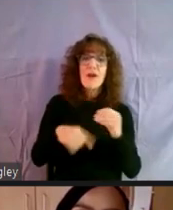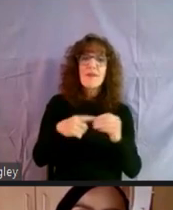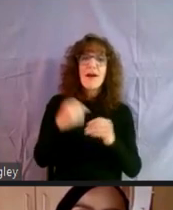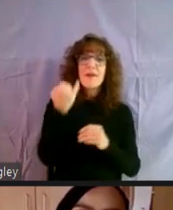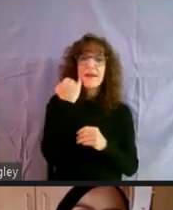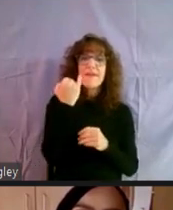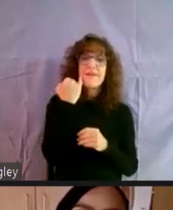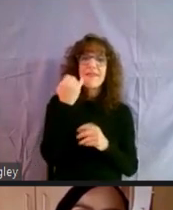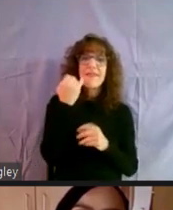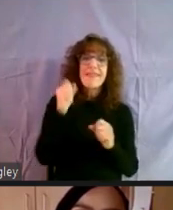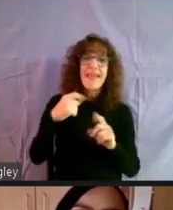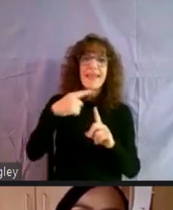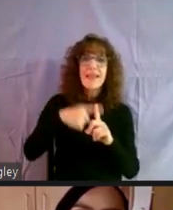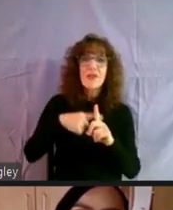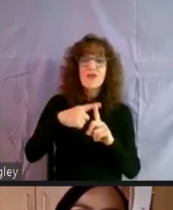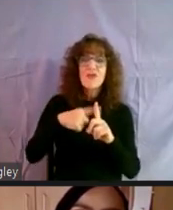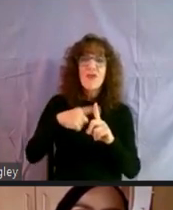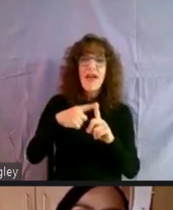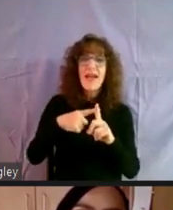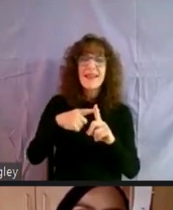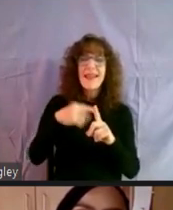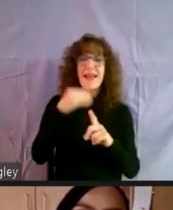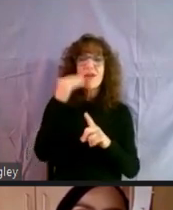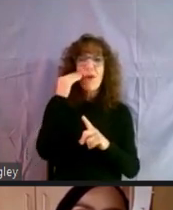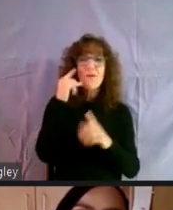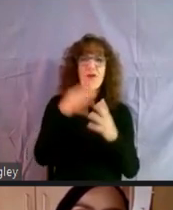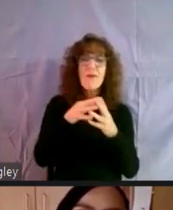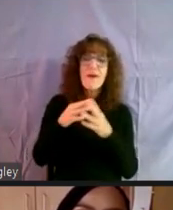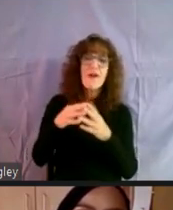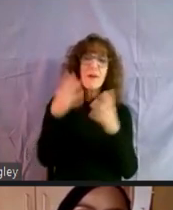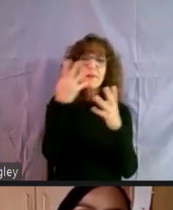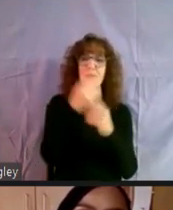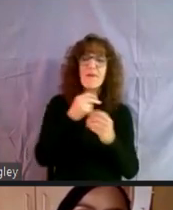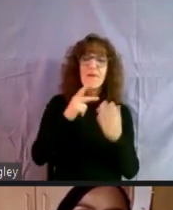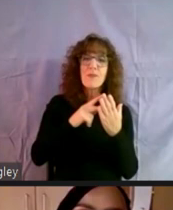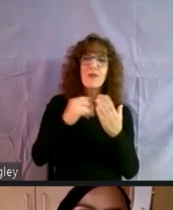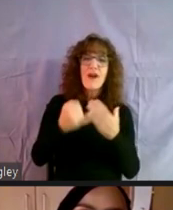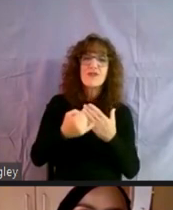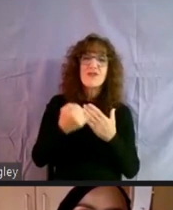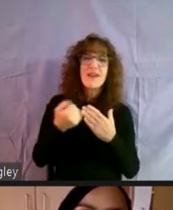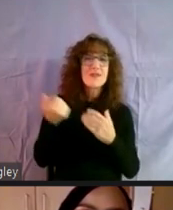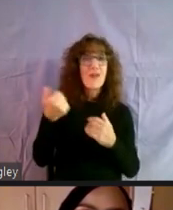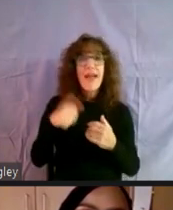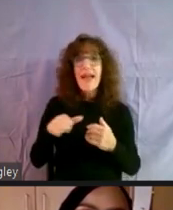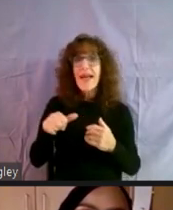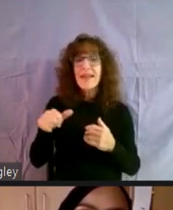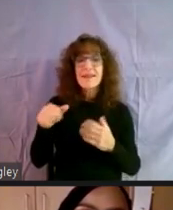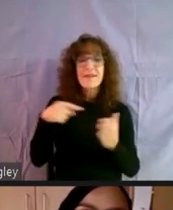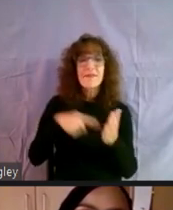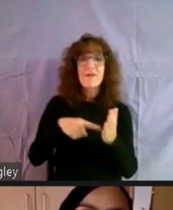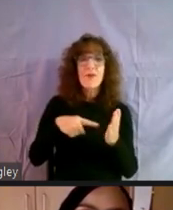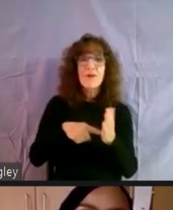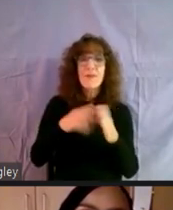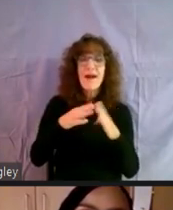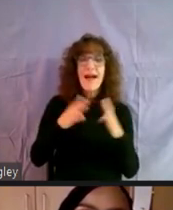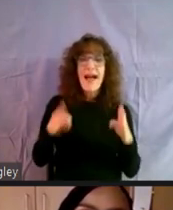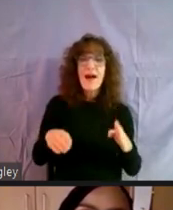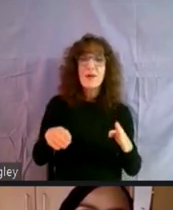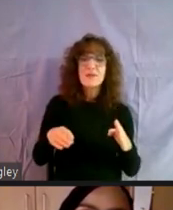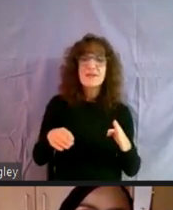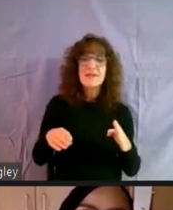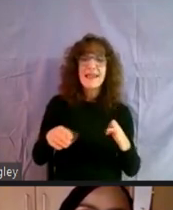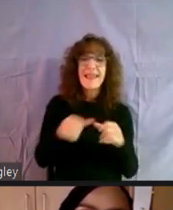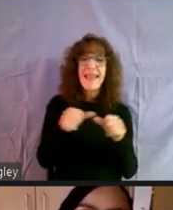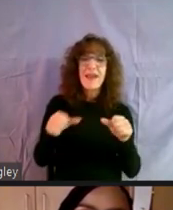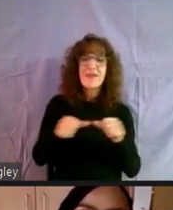they can rent units and homes for America's beautiful projects or any of the affordable housing complexes, what I